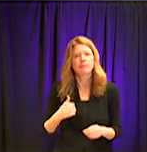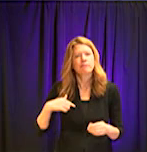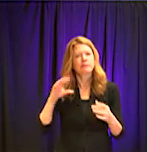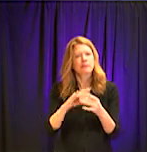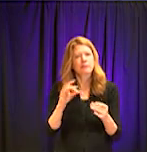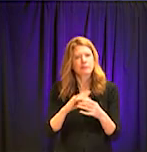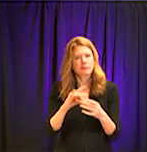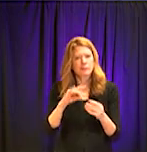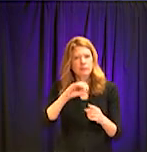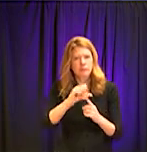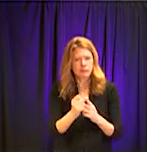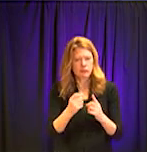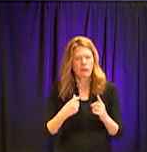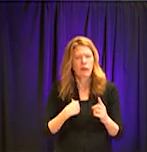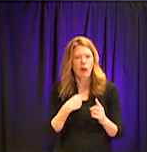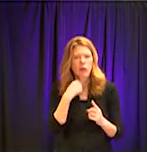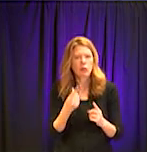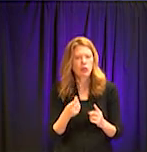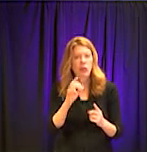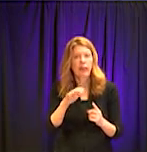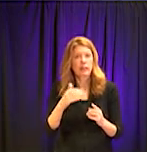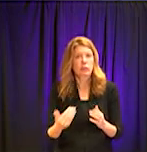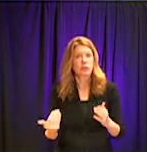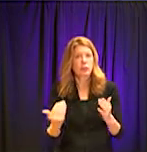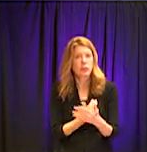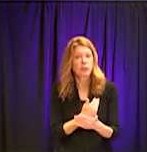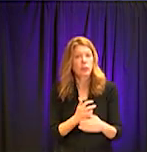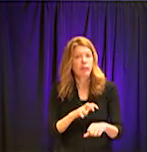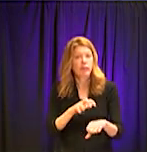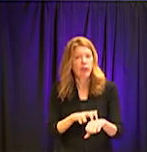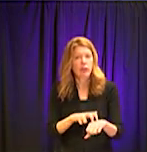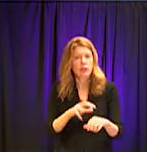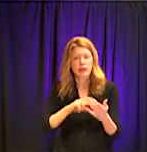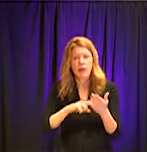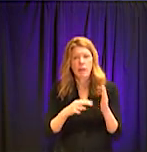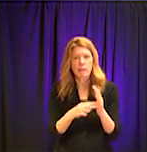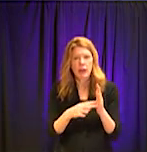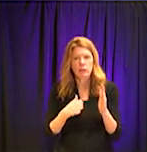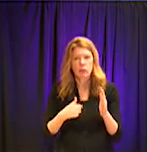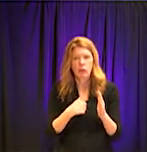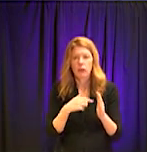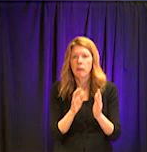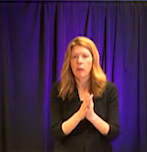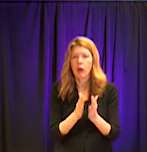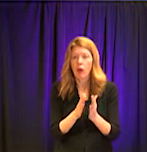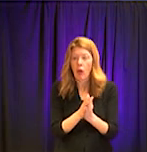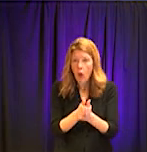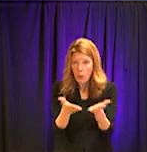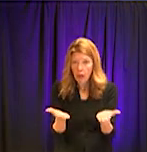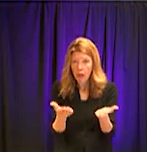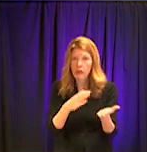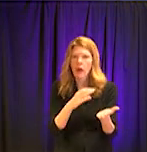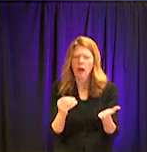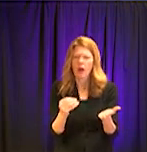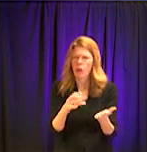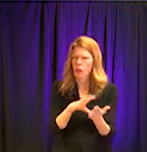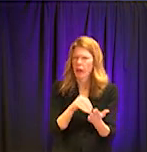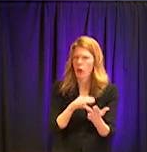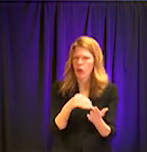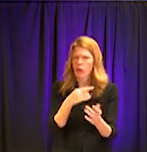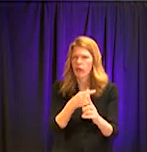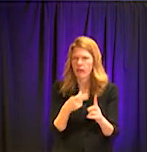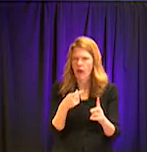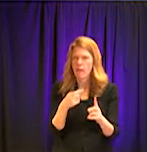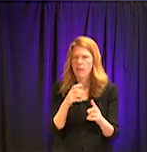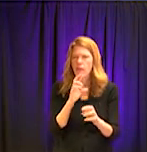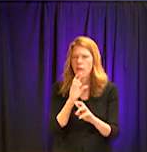time, this is a novel virus. And so every time we open up a book or listen to a report, we learn something new. And